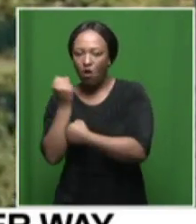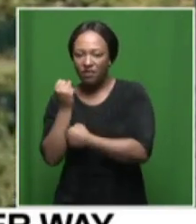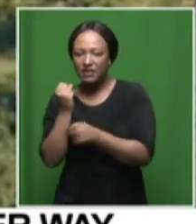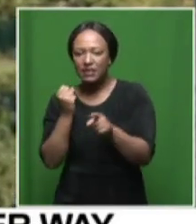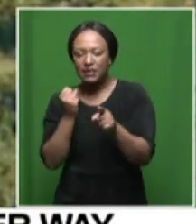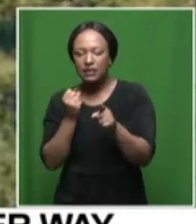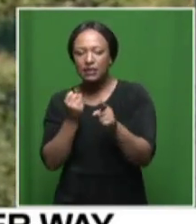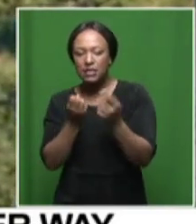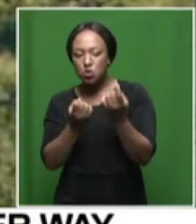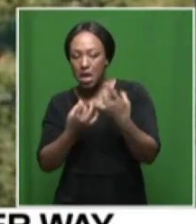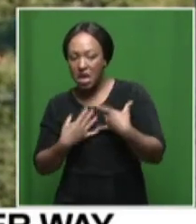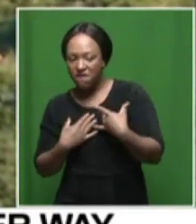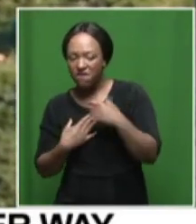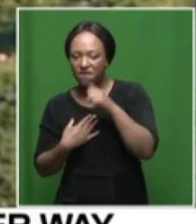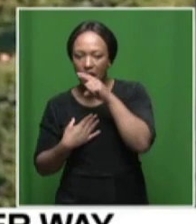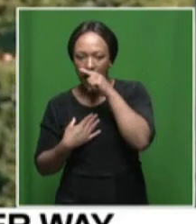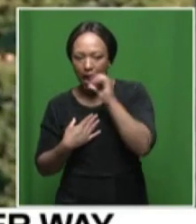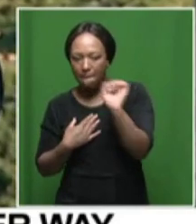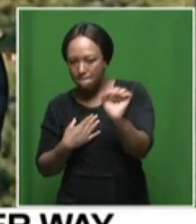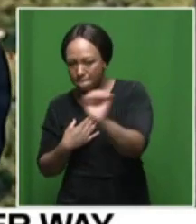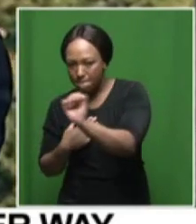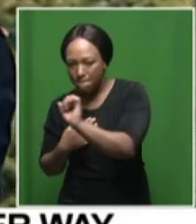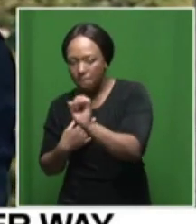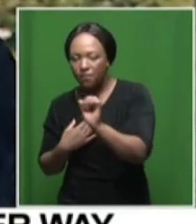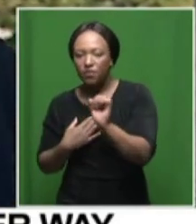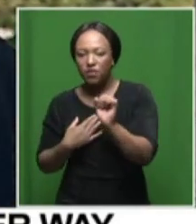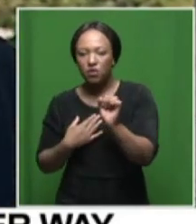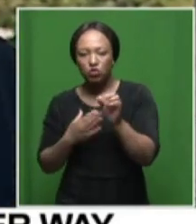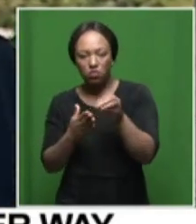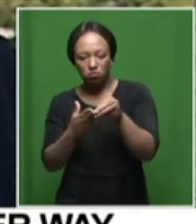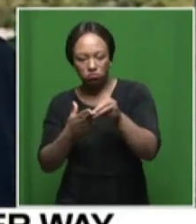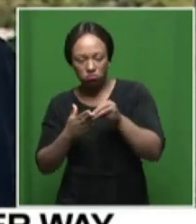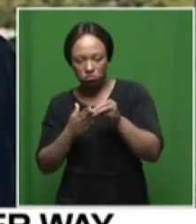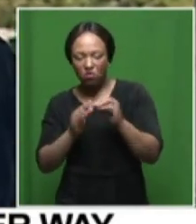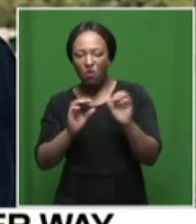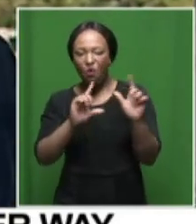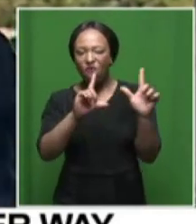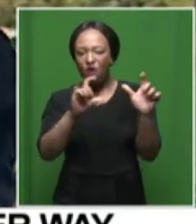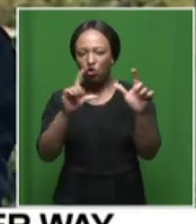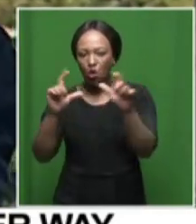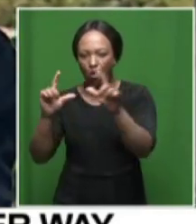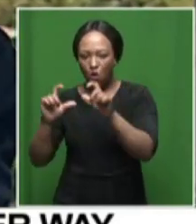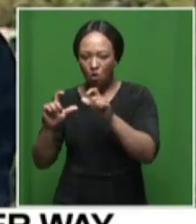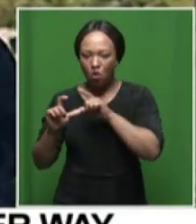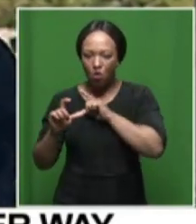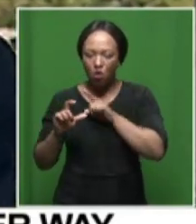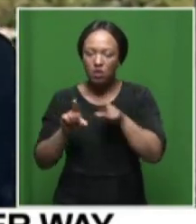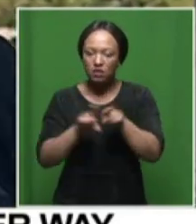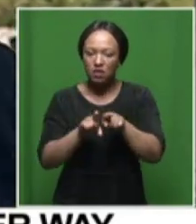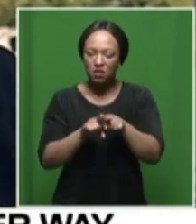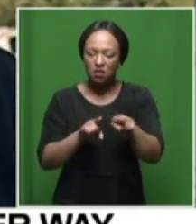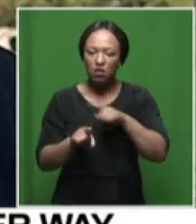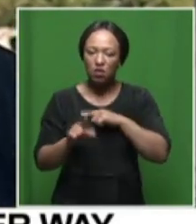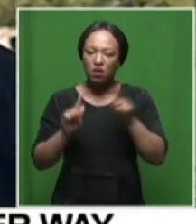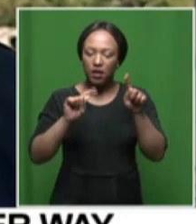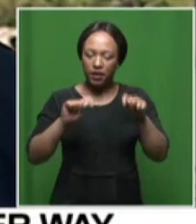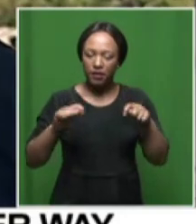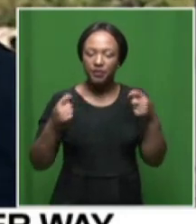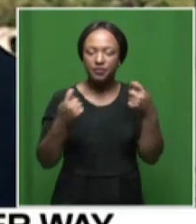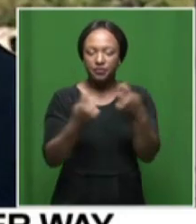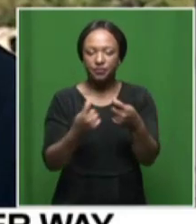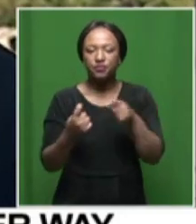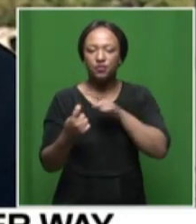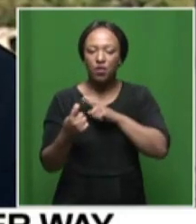names and also a mention a bring us also the photograph and also where we send our our team to go and see